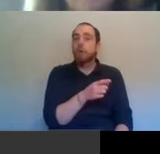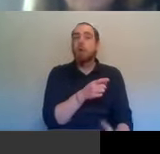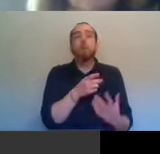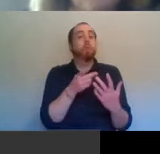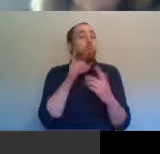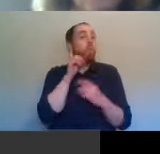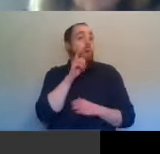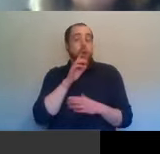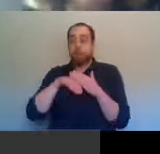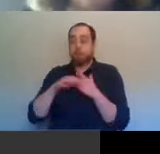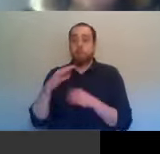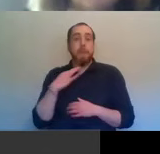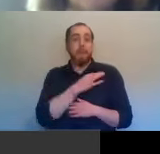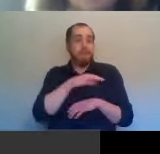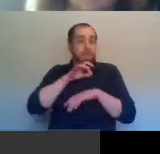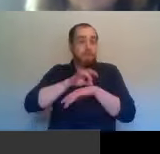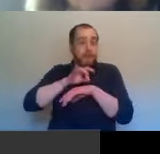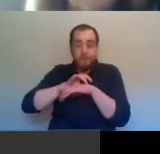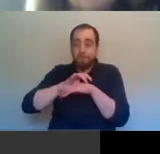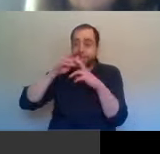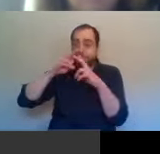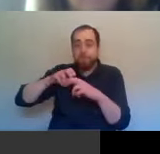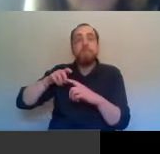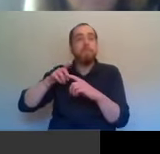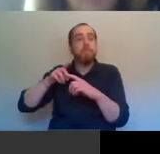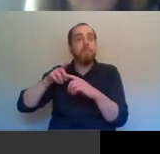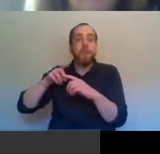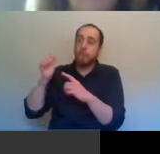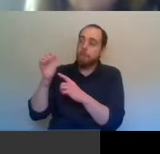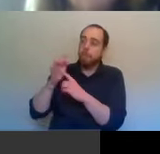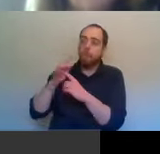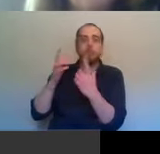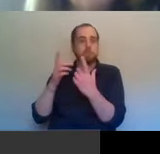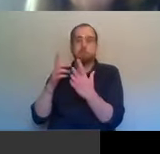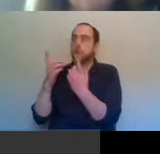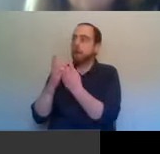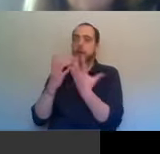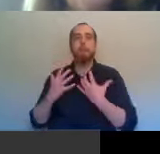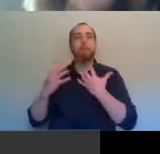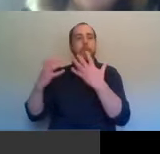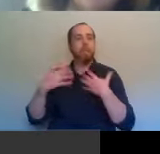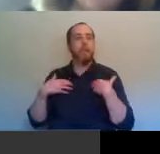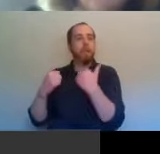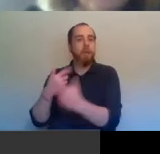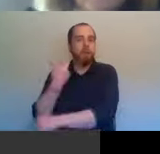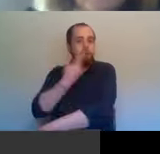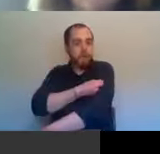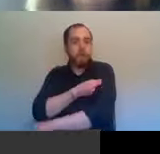that played very important roles in terms of things like public health, you know, vaccination,